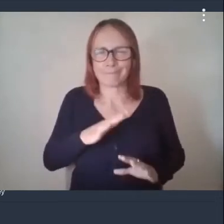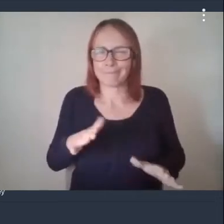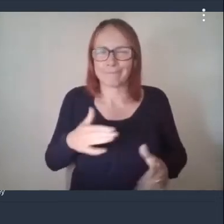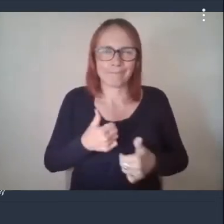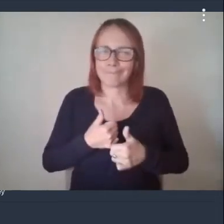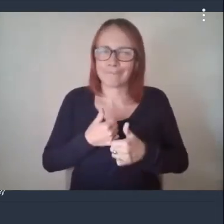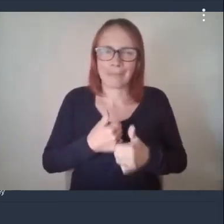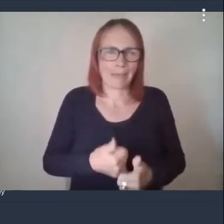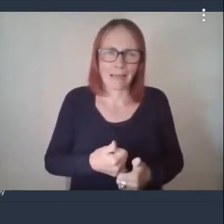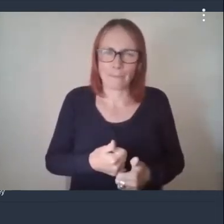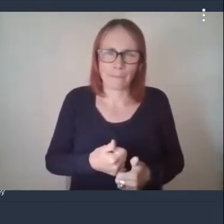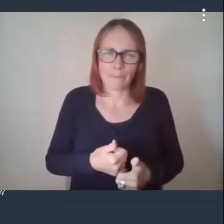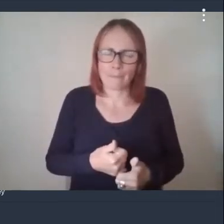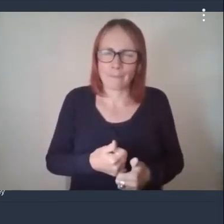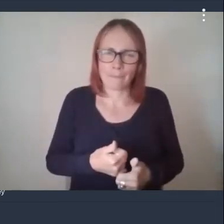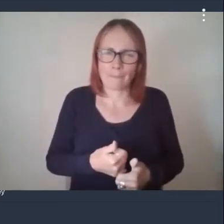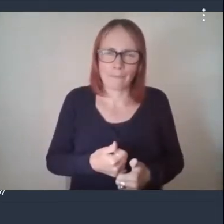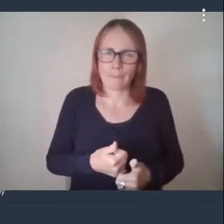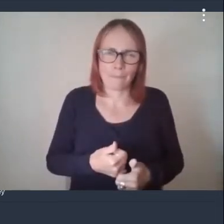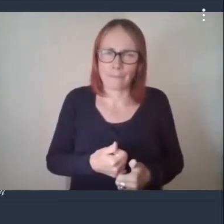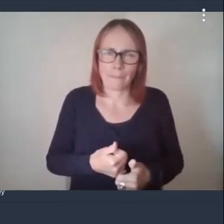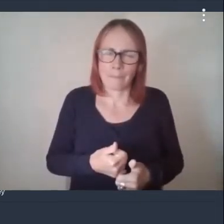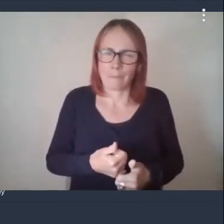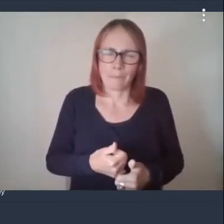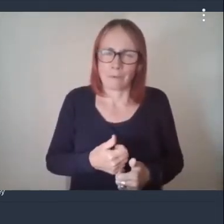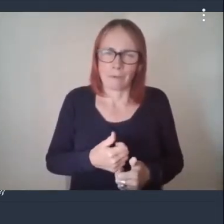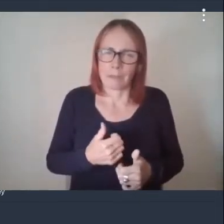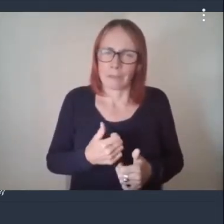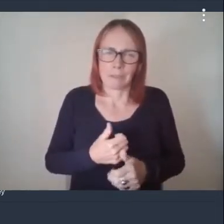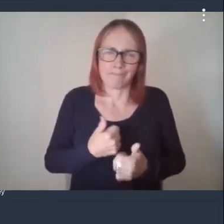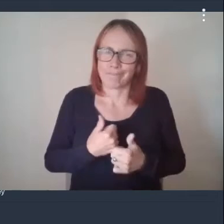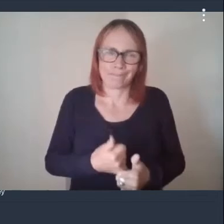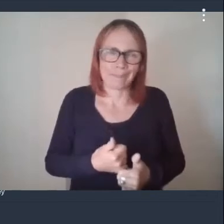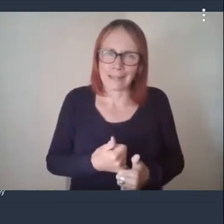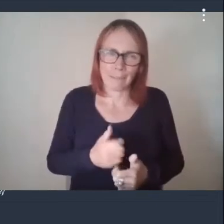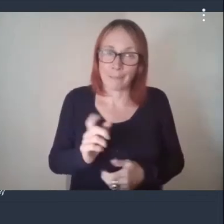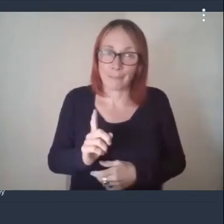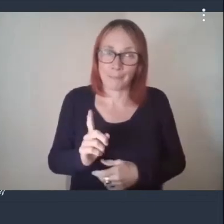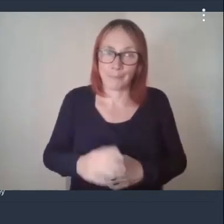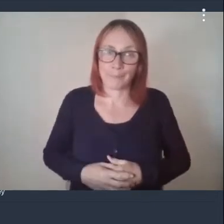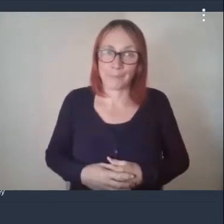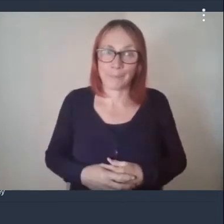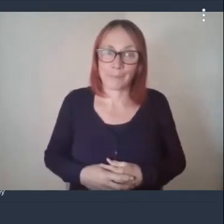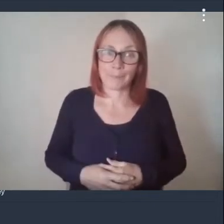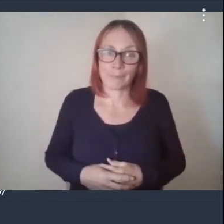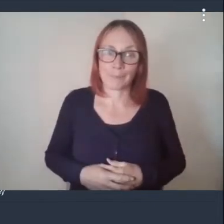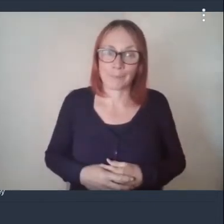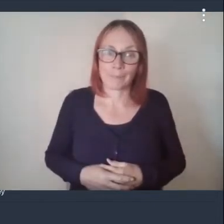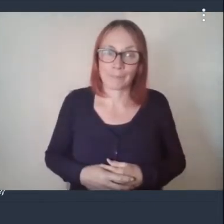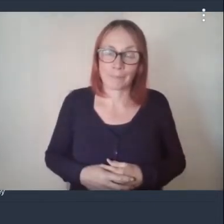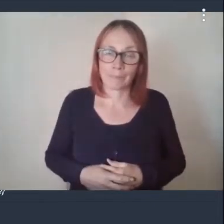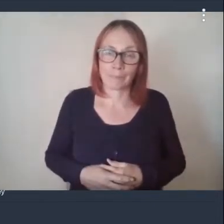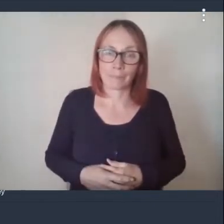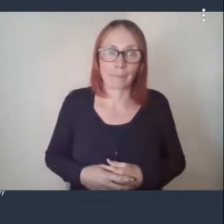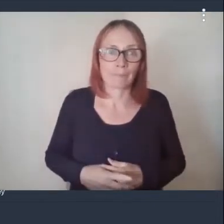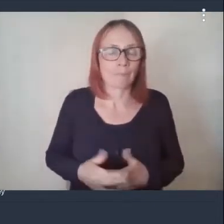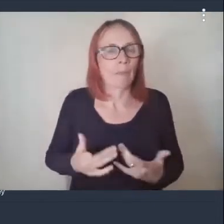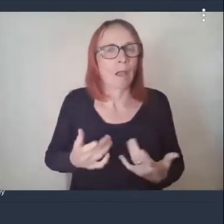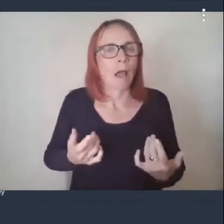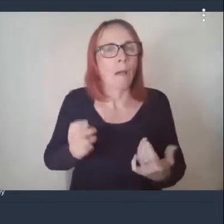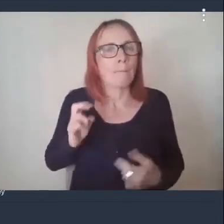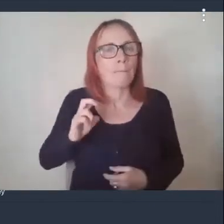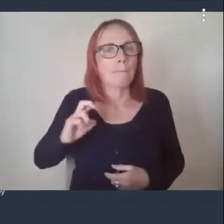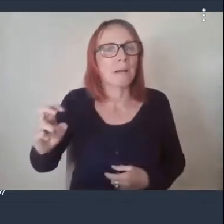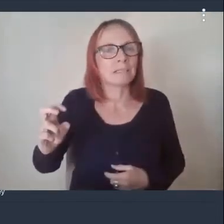purely down to it but the removal of nationalization of the bus services didn't help